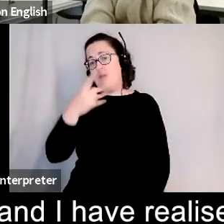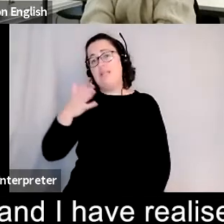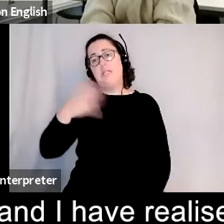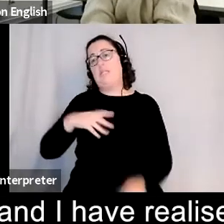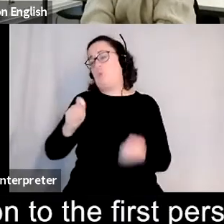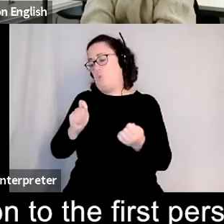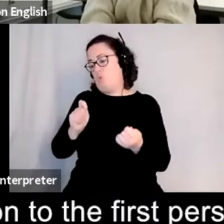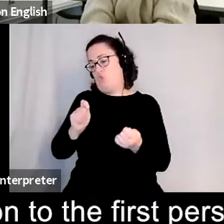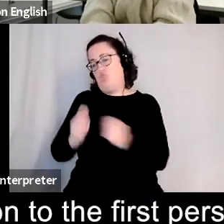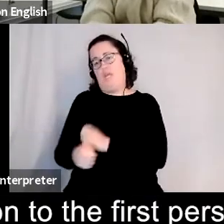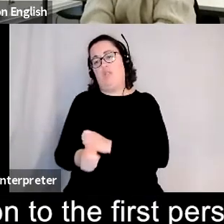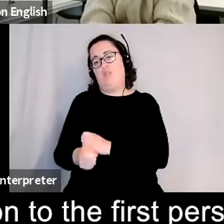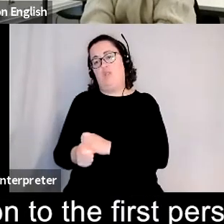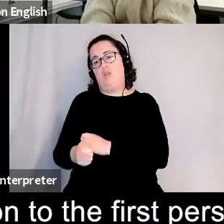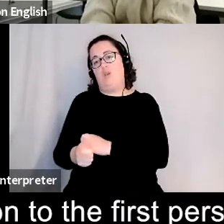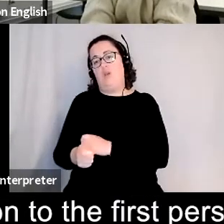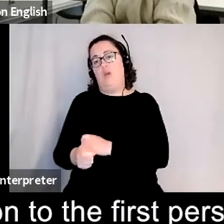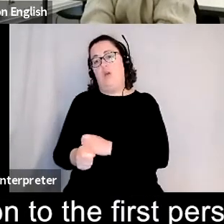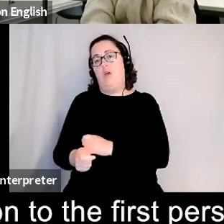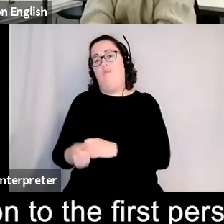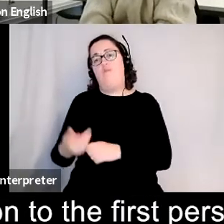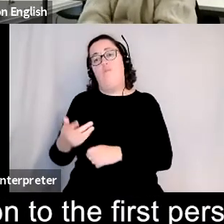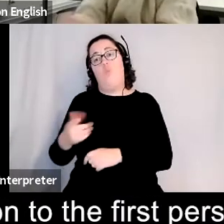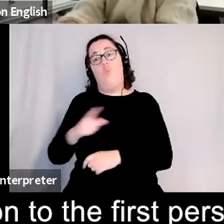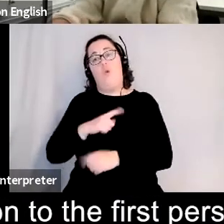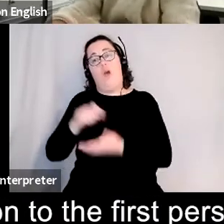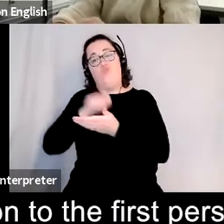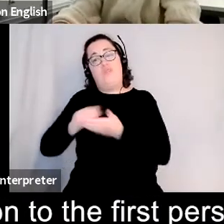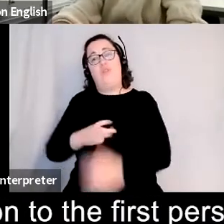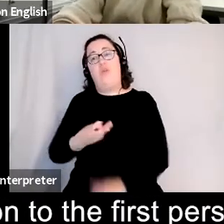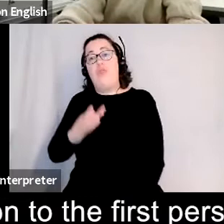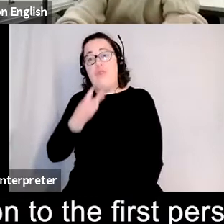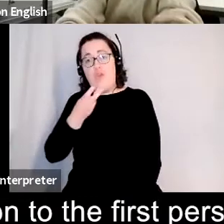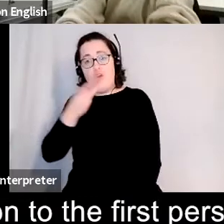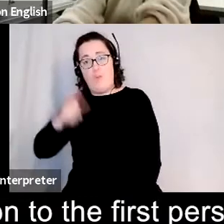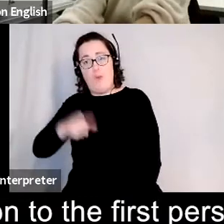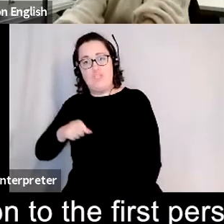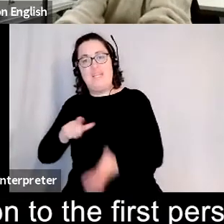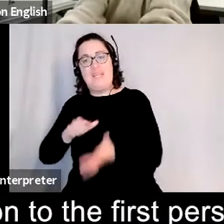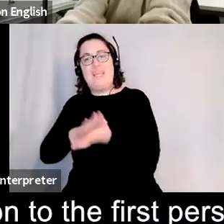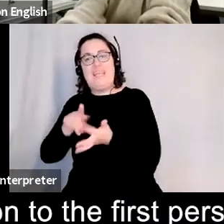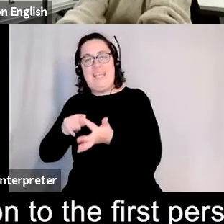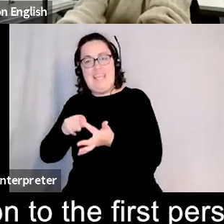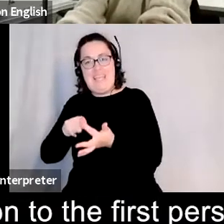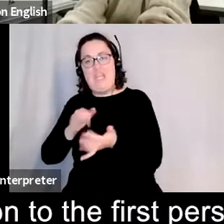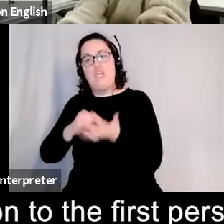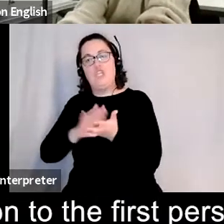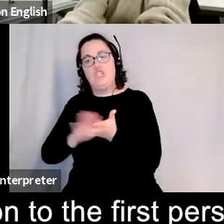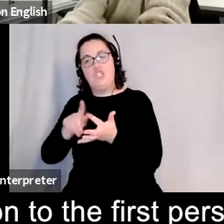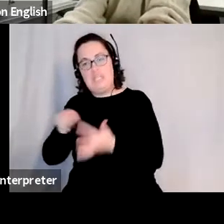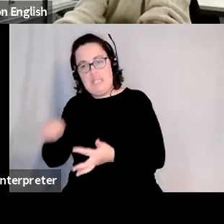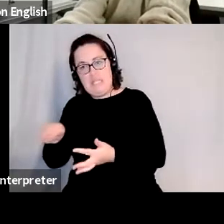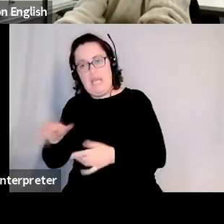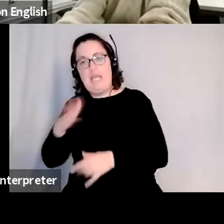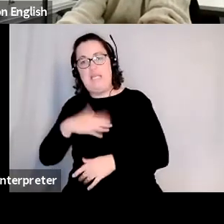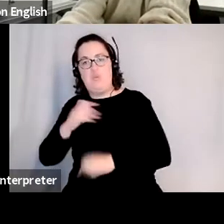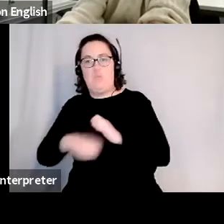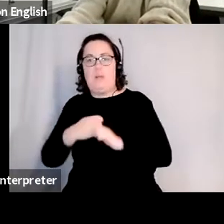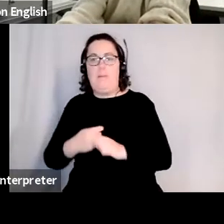changed from the third person to the first person which is a delight and a joy so there is that